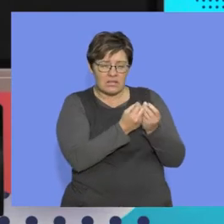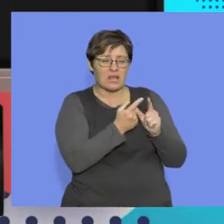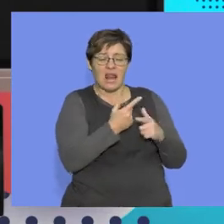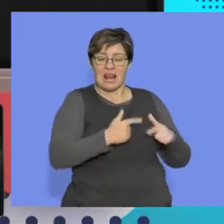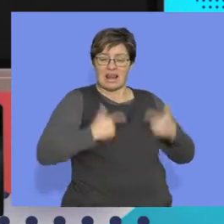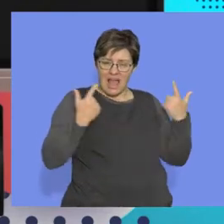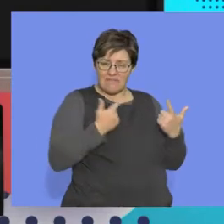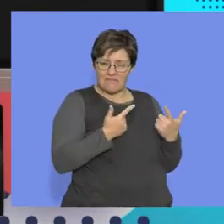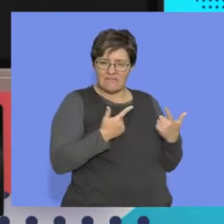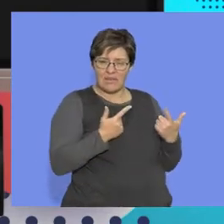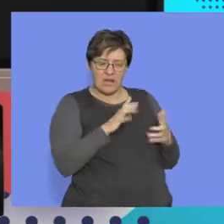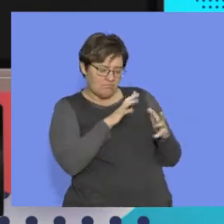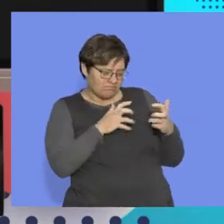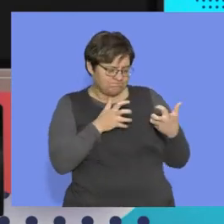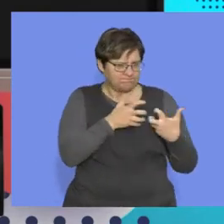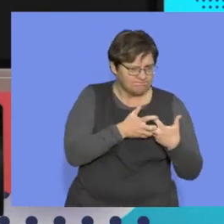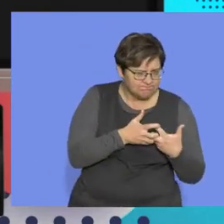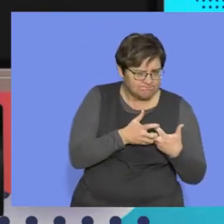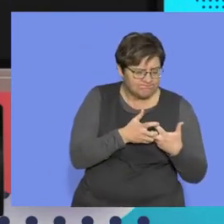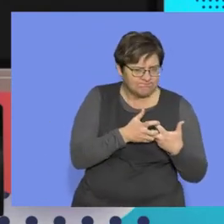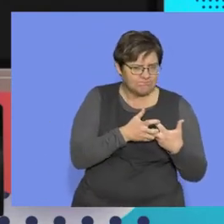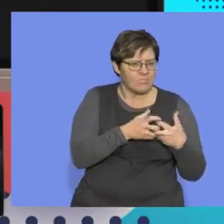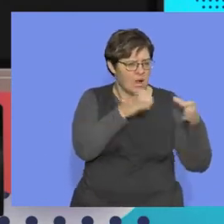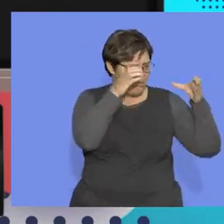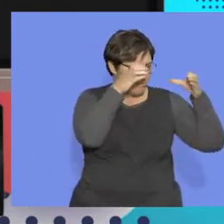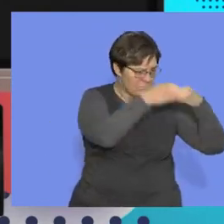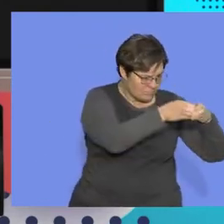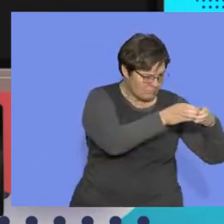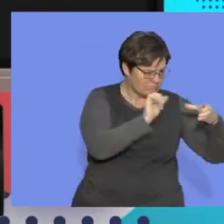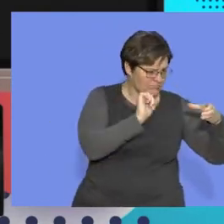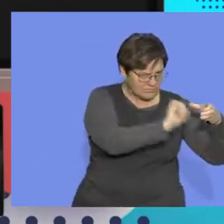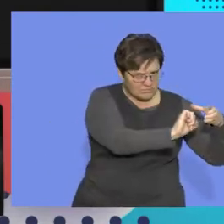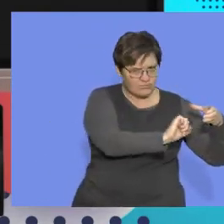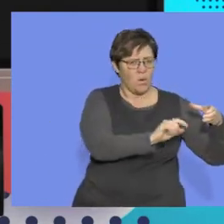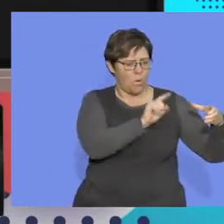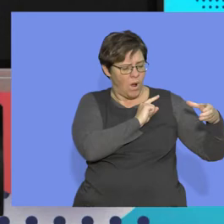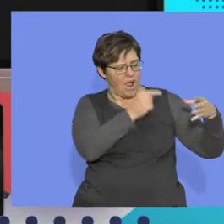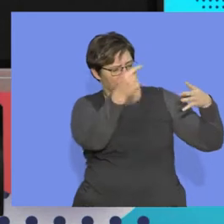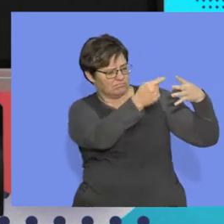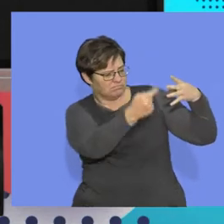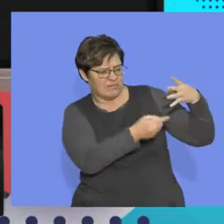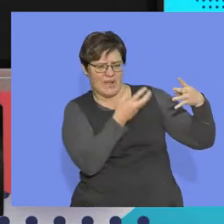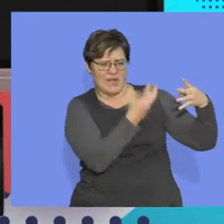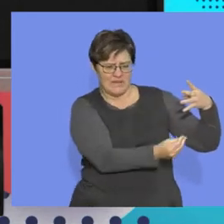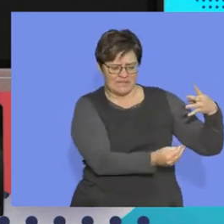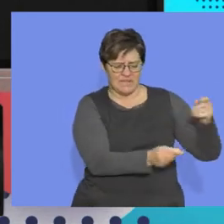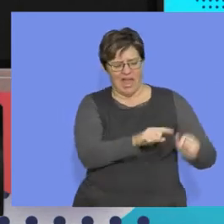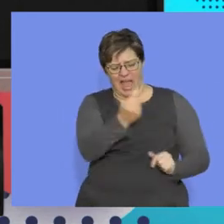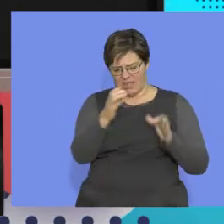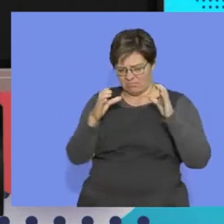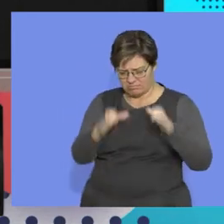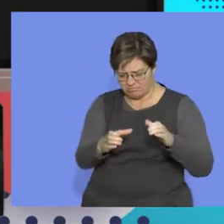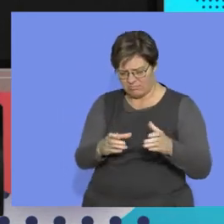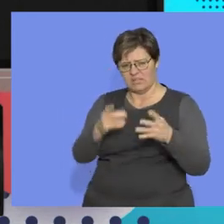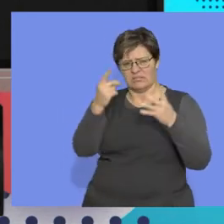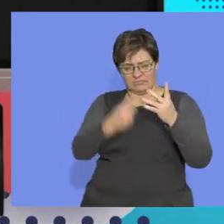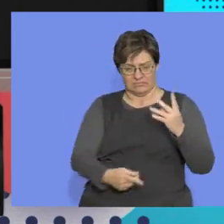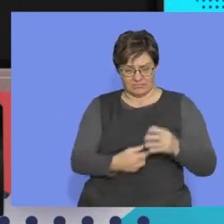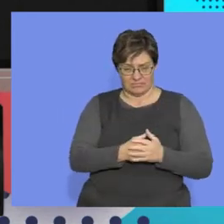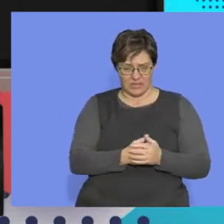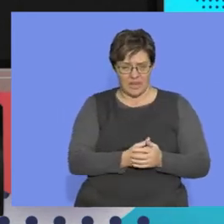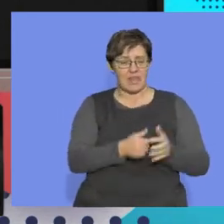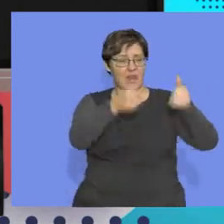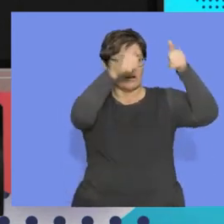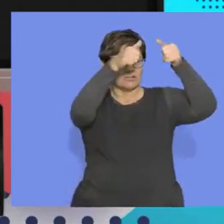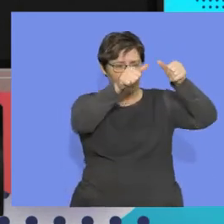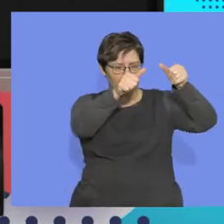organisms must fit into this box because they've got this, this and this. And at each time, all right, we